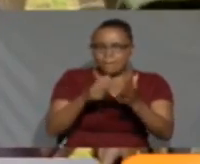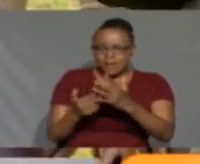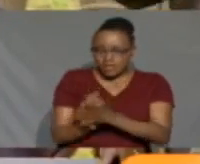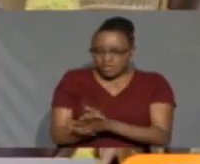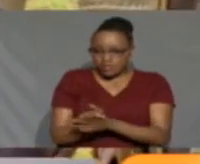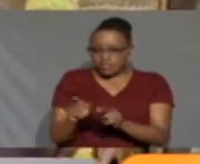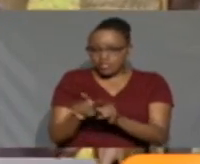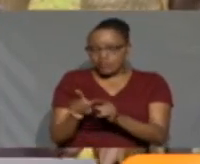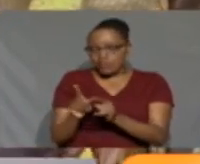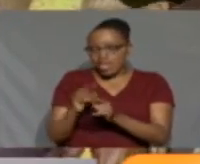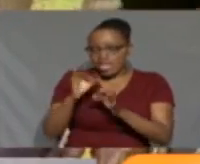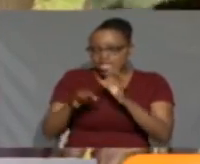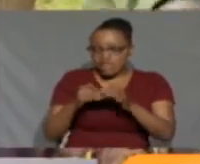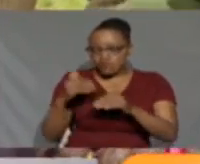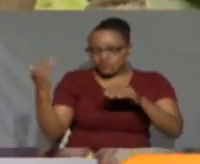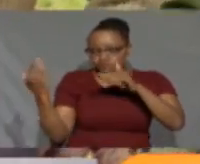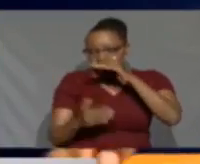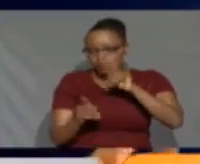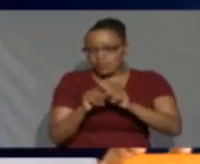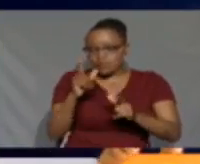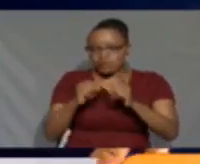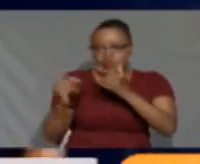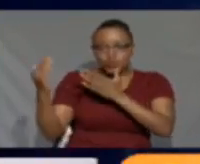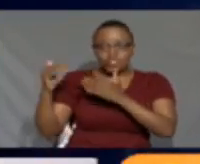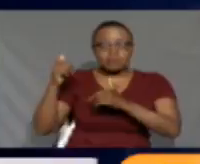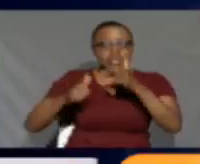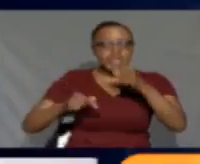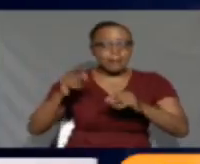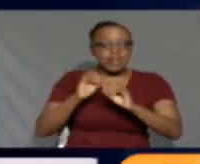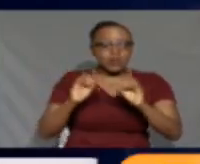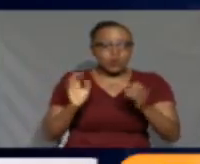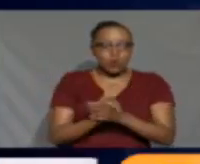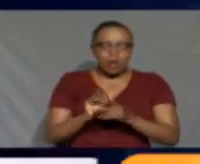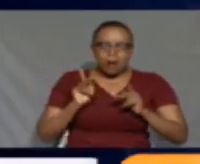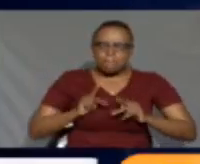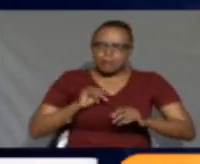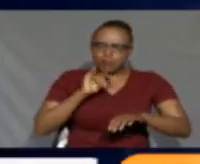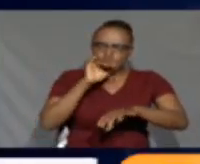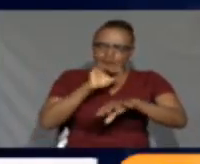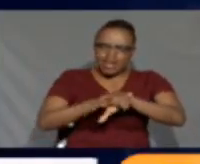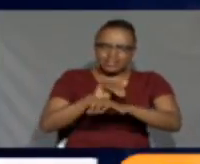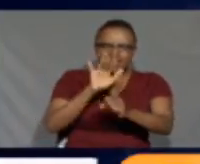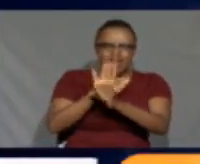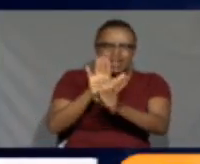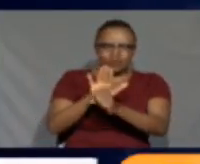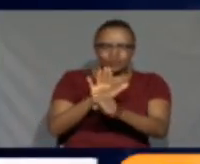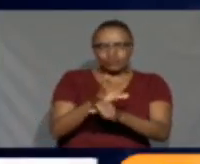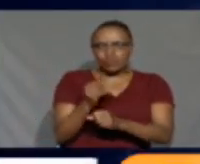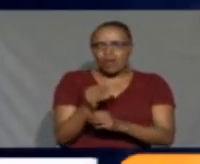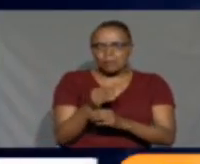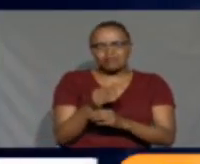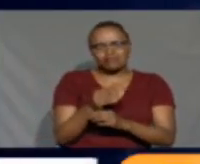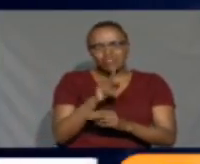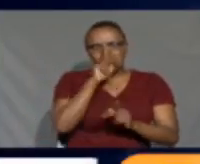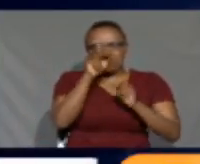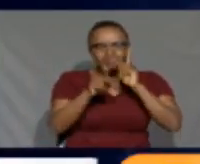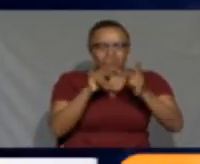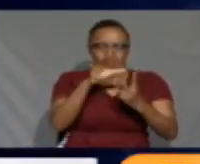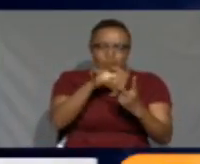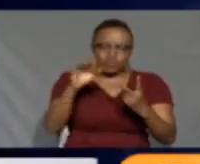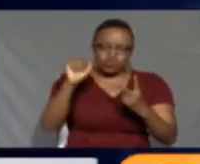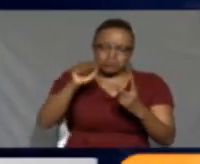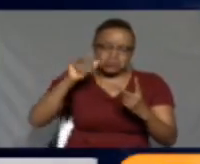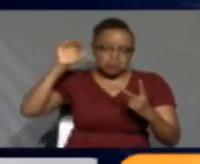cut the adder of a cow, you don't expect milk. People are to make a lot of noise as usual. We can choose